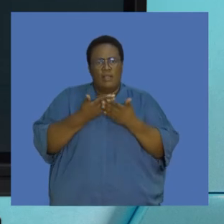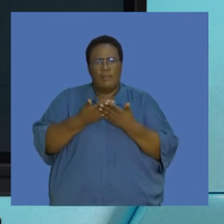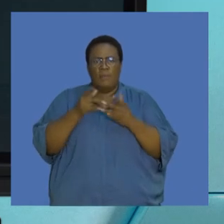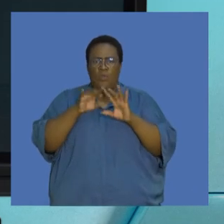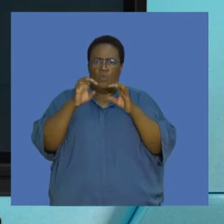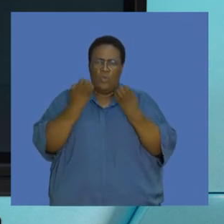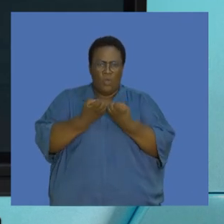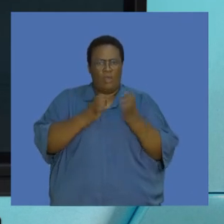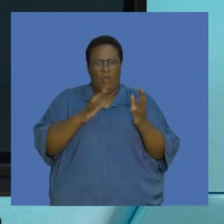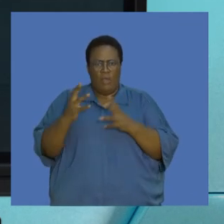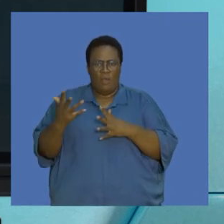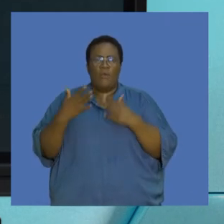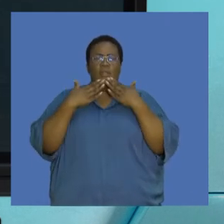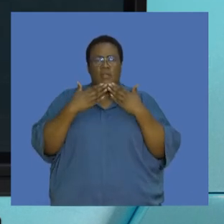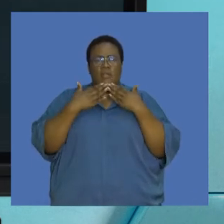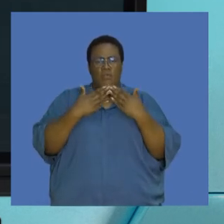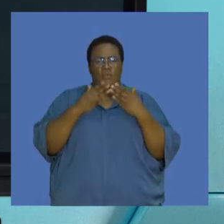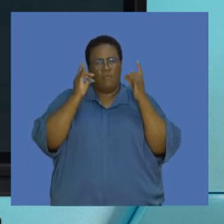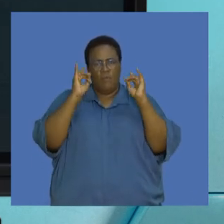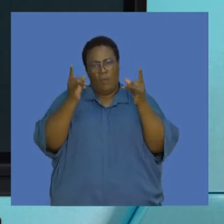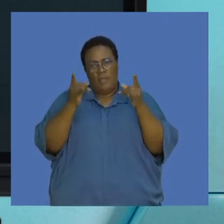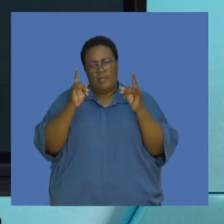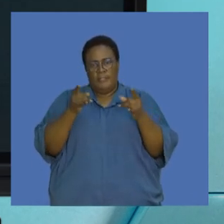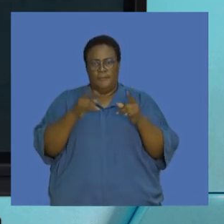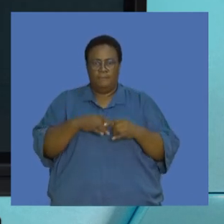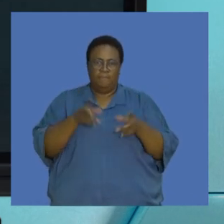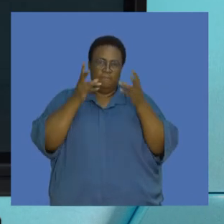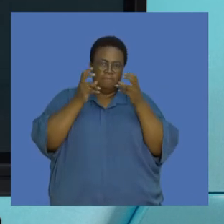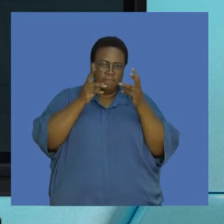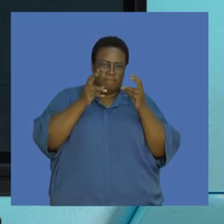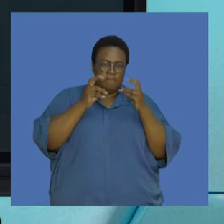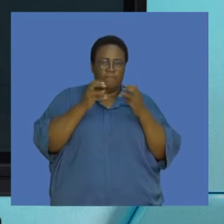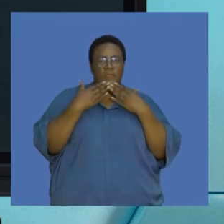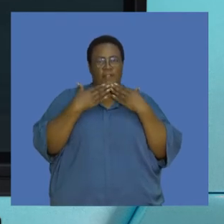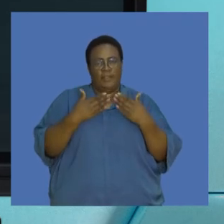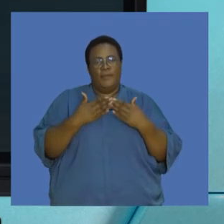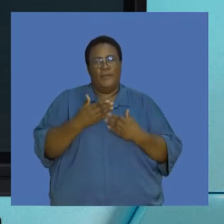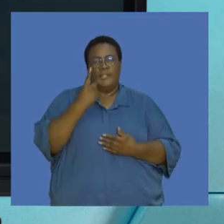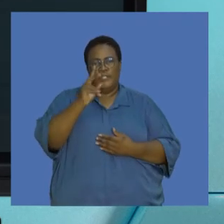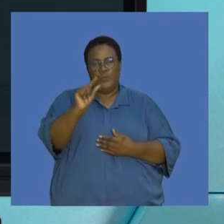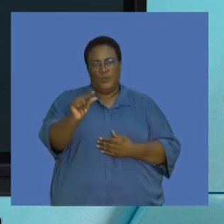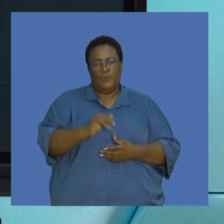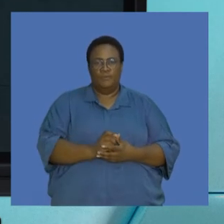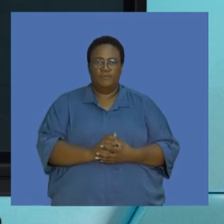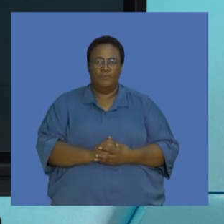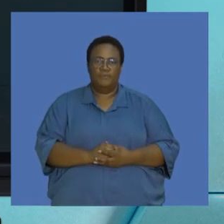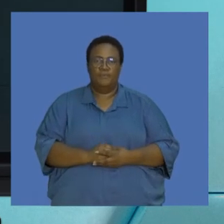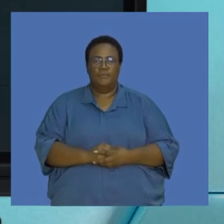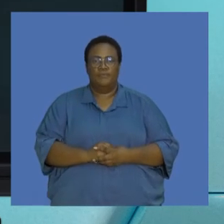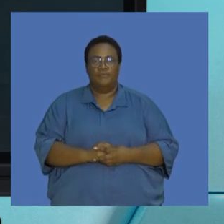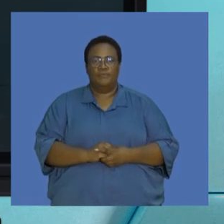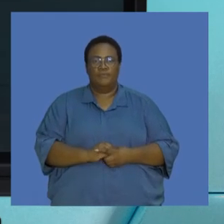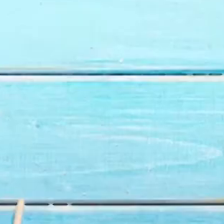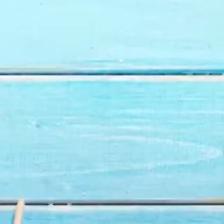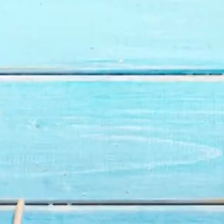availability of water on earth. So thank you for tuning in. Thank you for staying tuned to me and listening in. All the best. Take care. See you